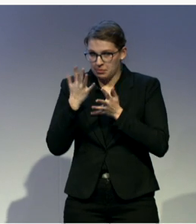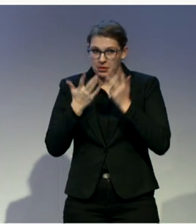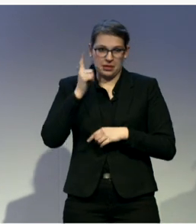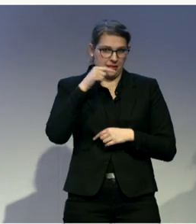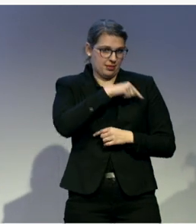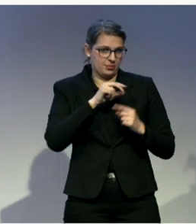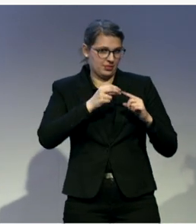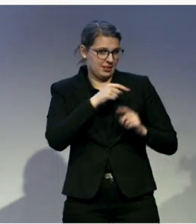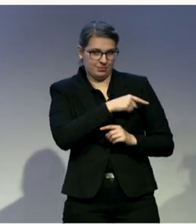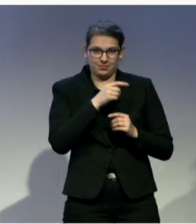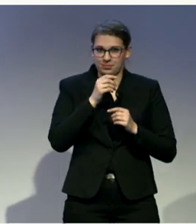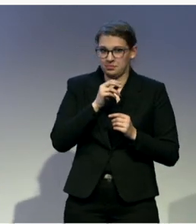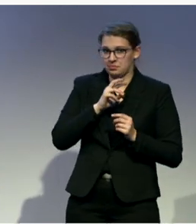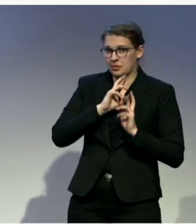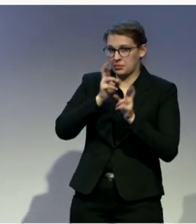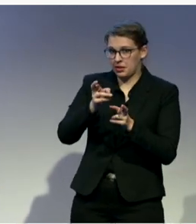interpret for you?